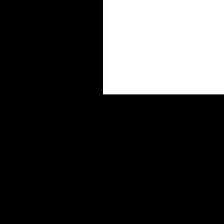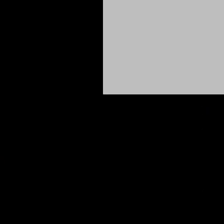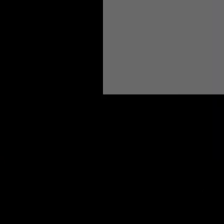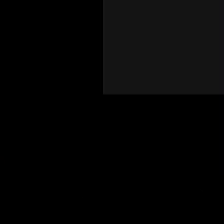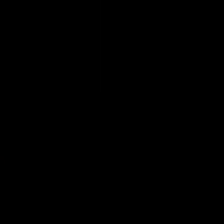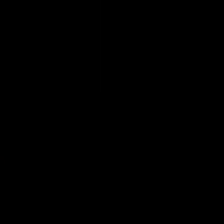So we I Tom